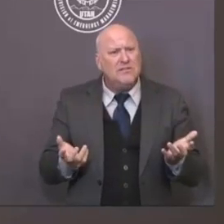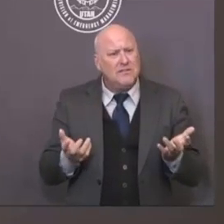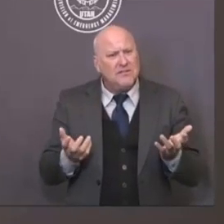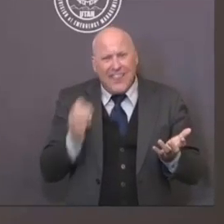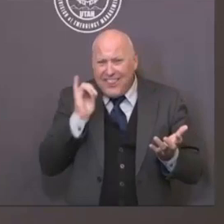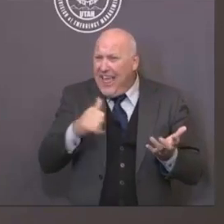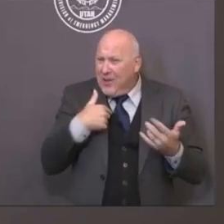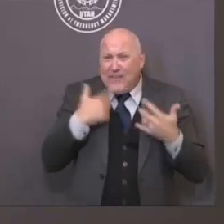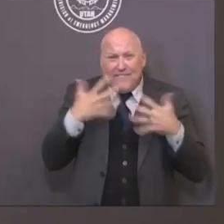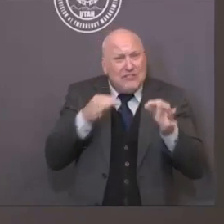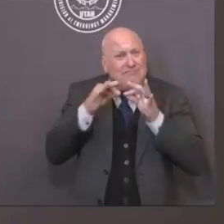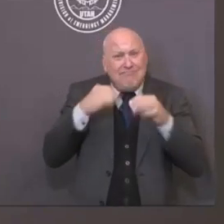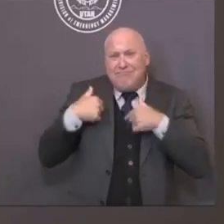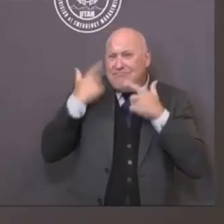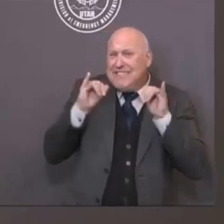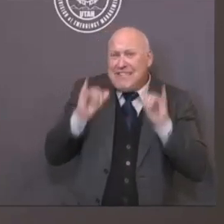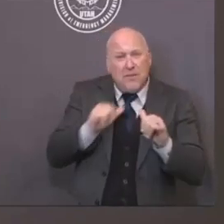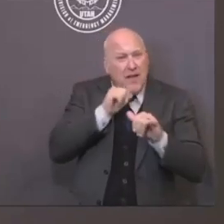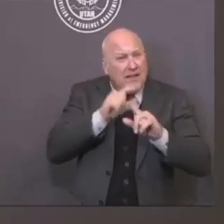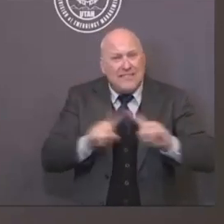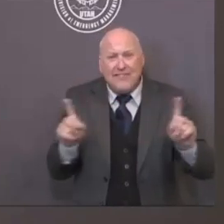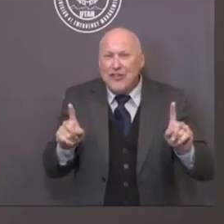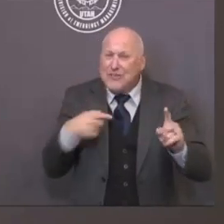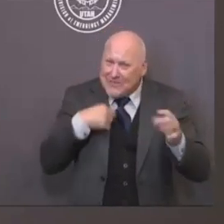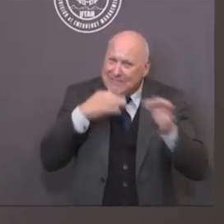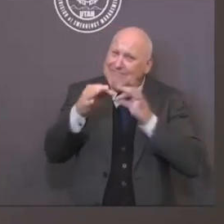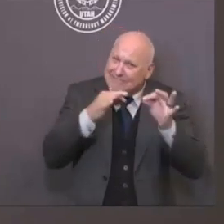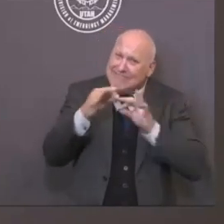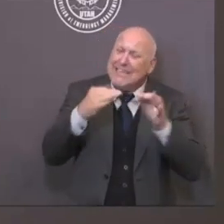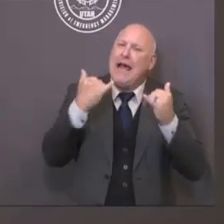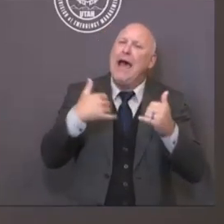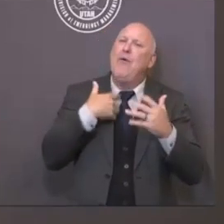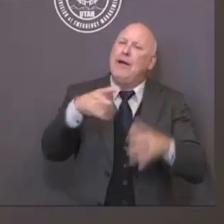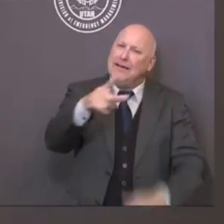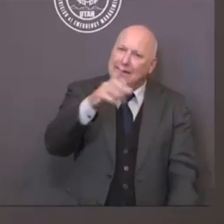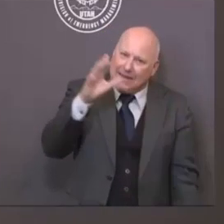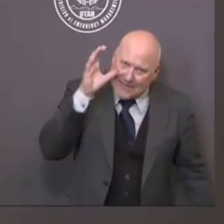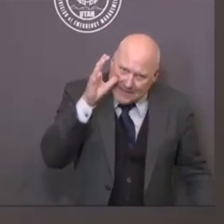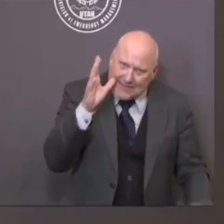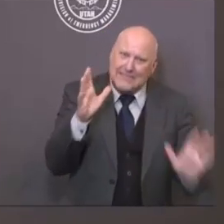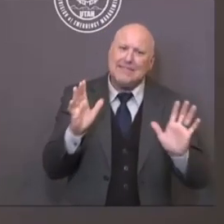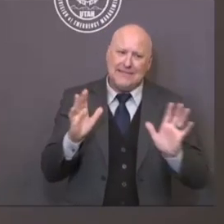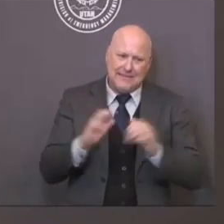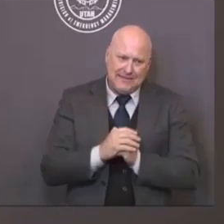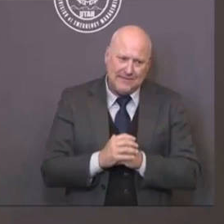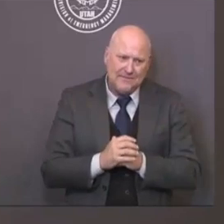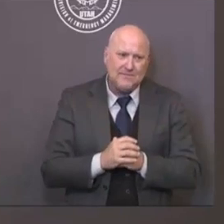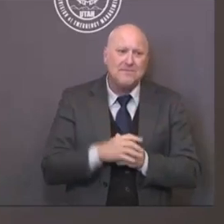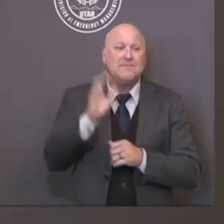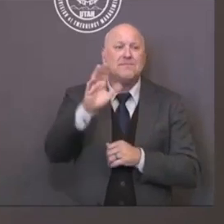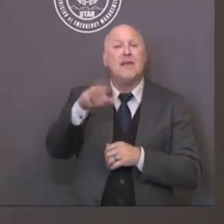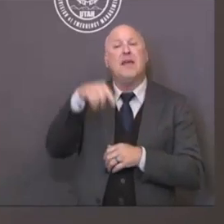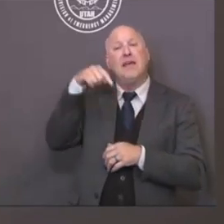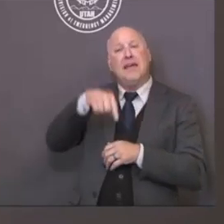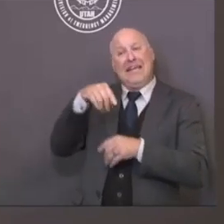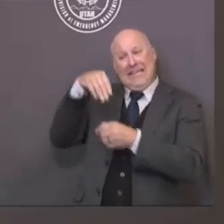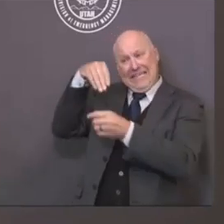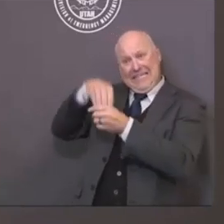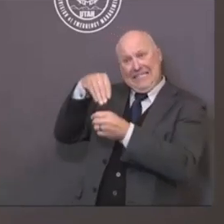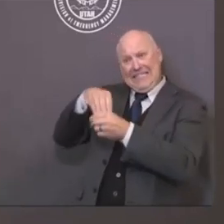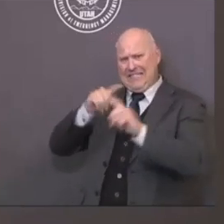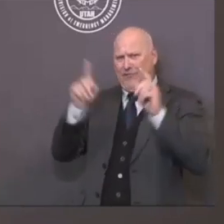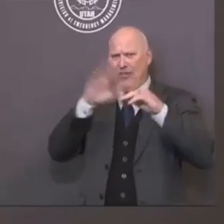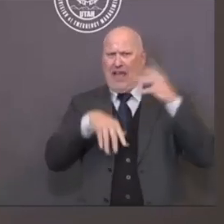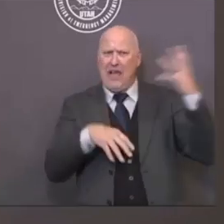Indoors, we need to be extra careful and extra cautious because science is telling us that the air circulation there is confined. And we know that the